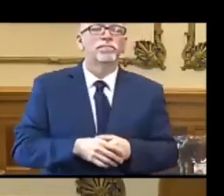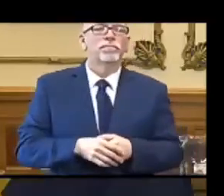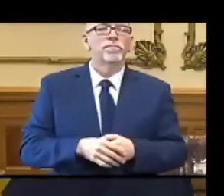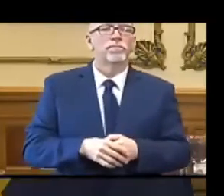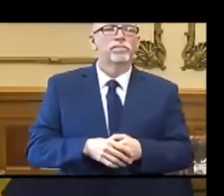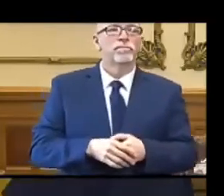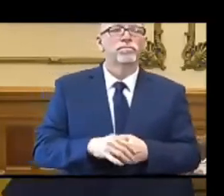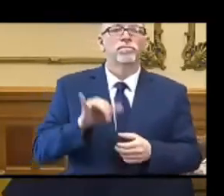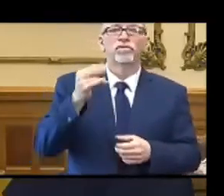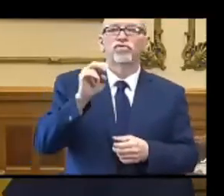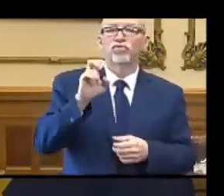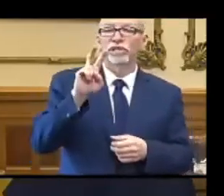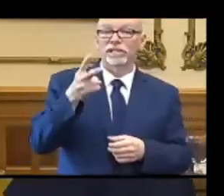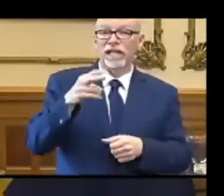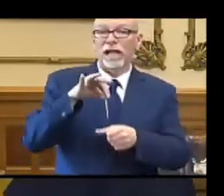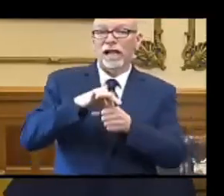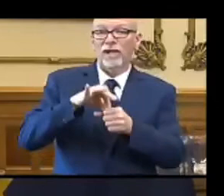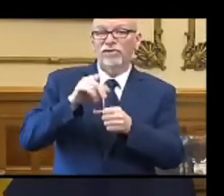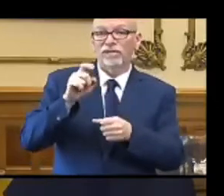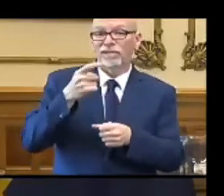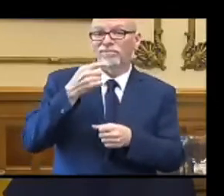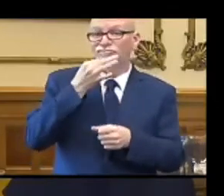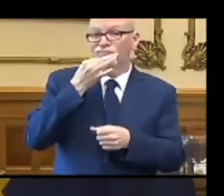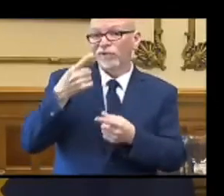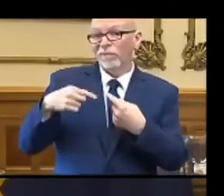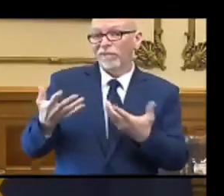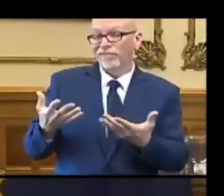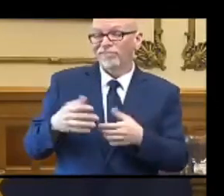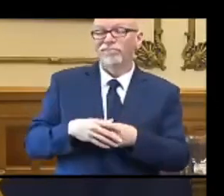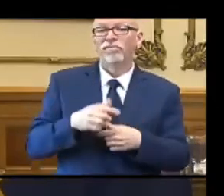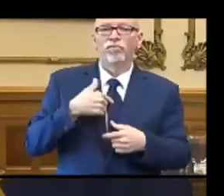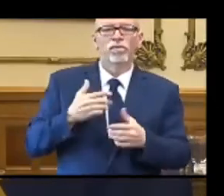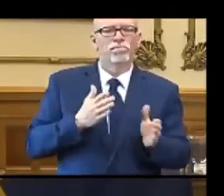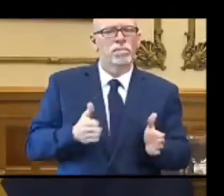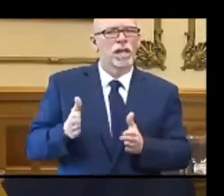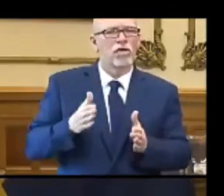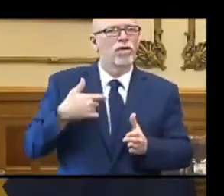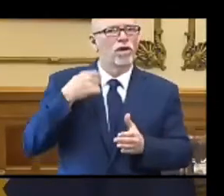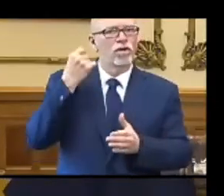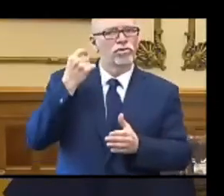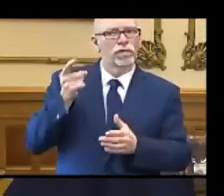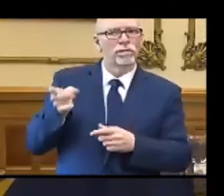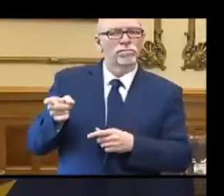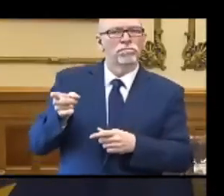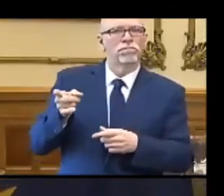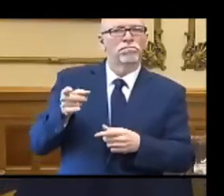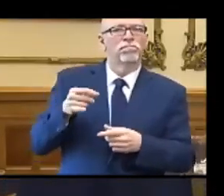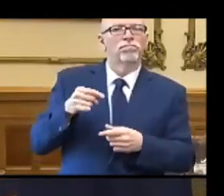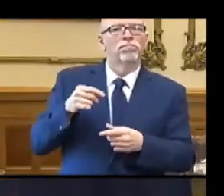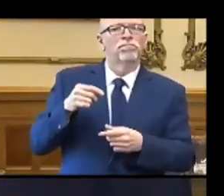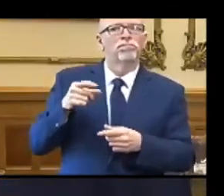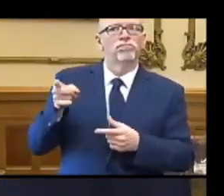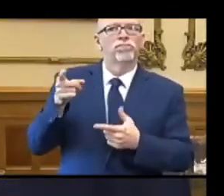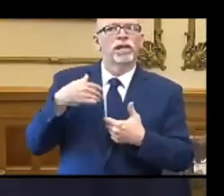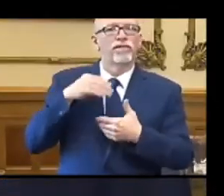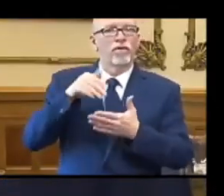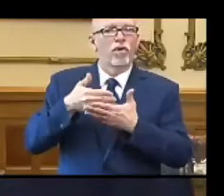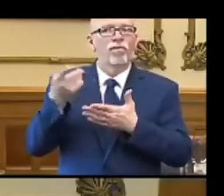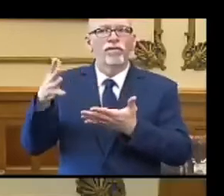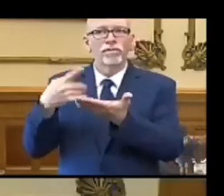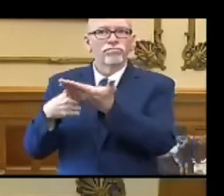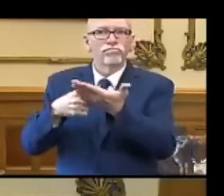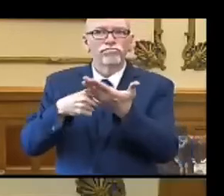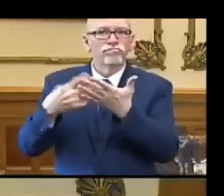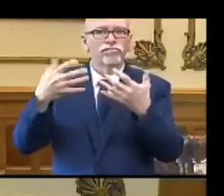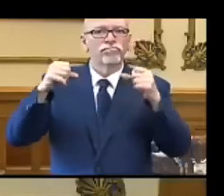June 2nd, primary election day is right around the corner, and we are prepared, and I understand you've arrived at, with all the stakeholders, some consensus